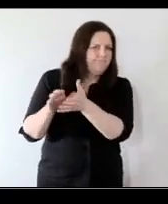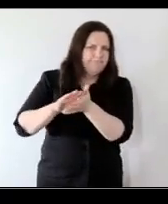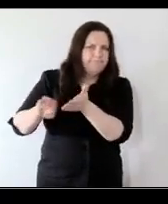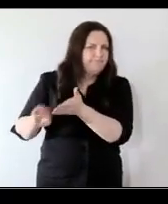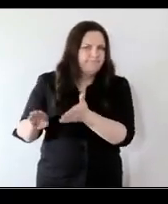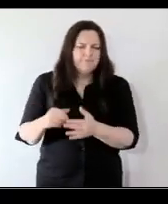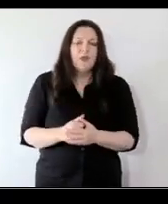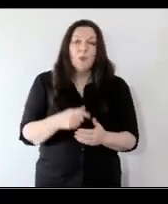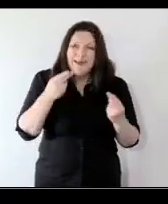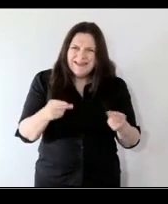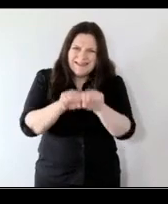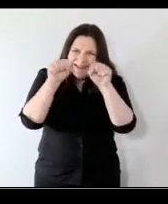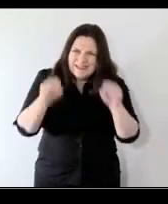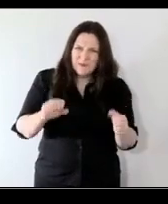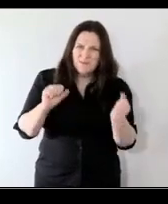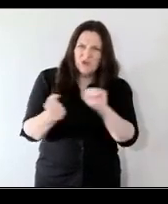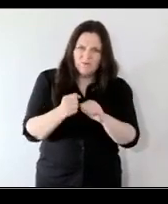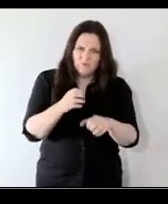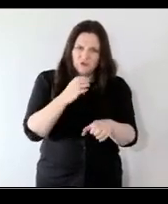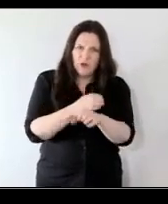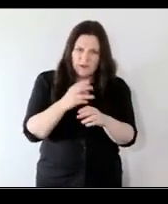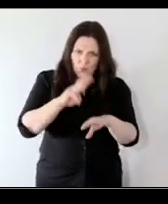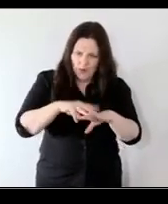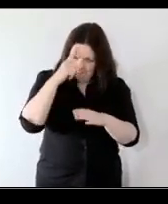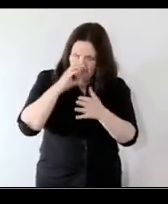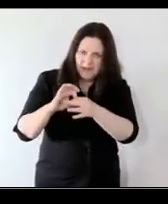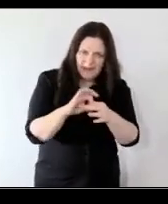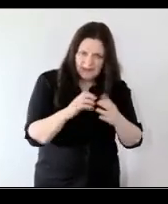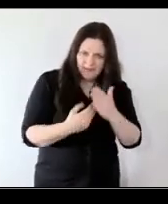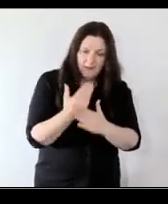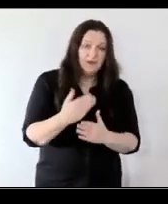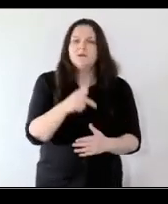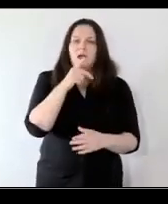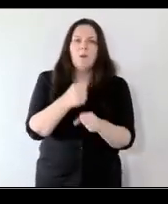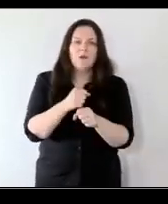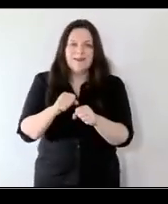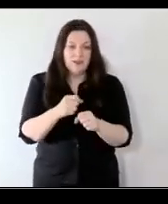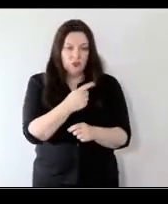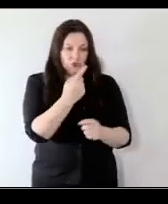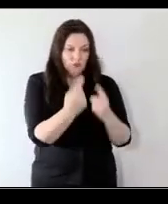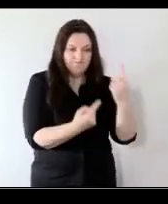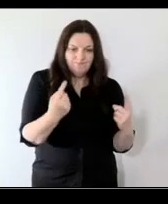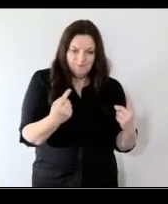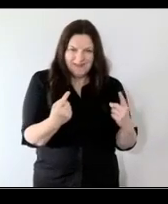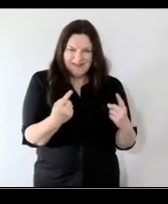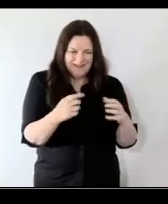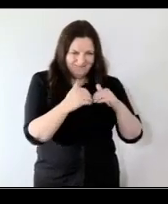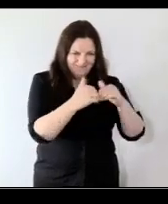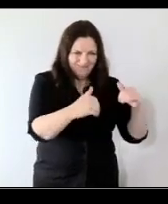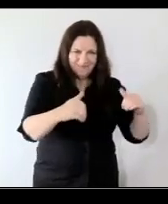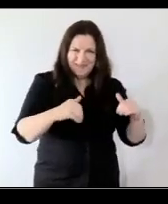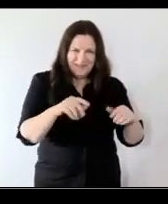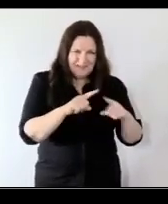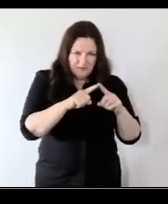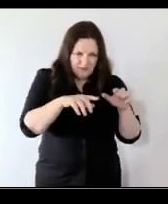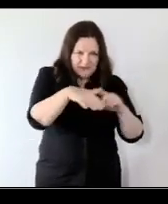for child well-being and development so not thinking about what happens to children in isolation within particular sectors you